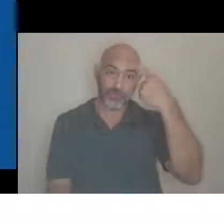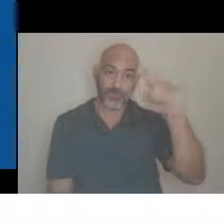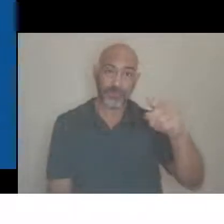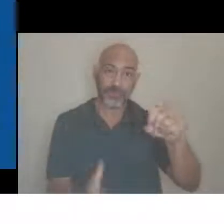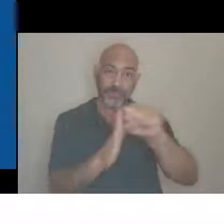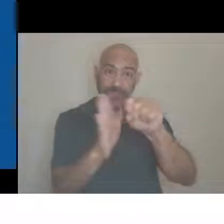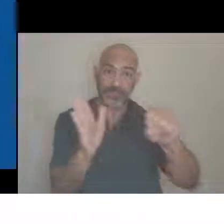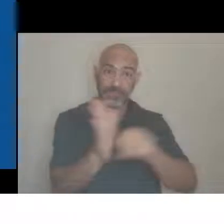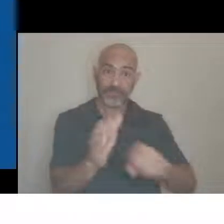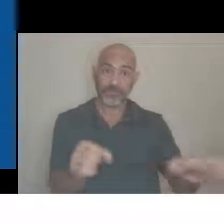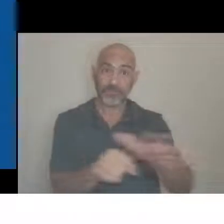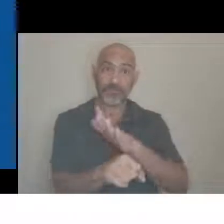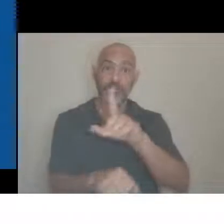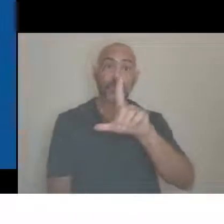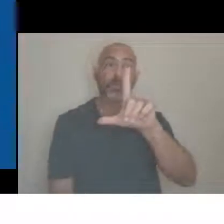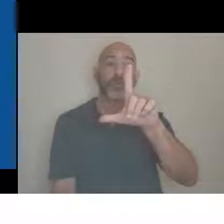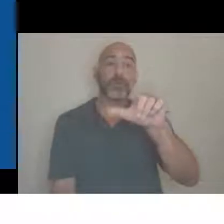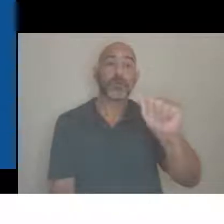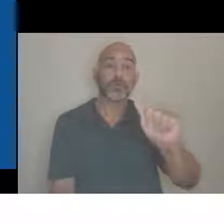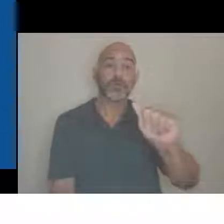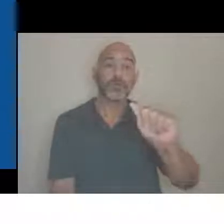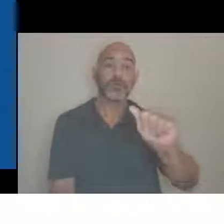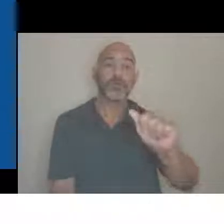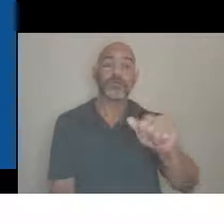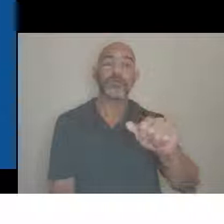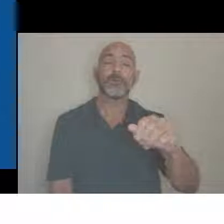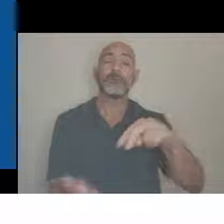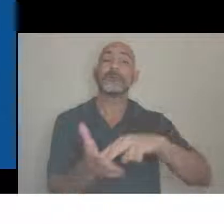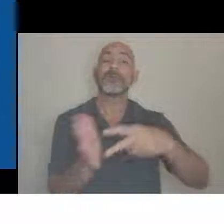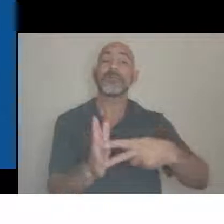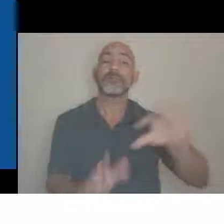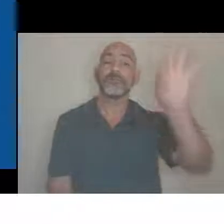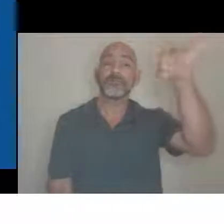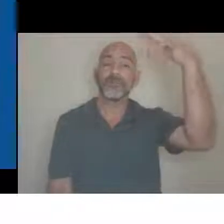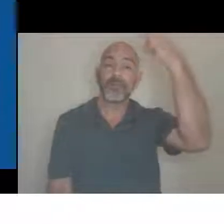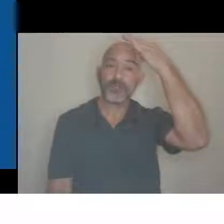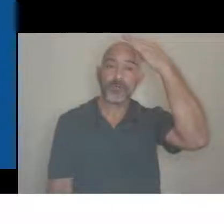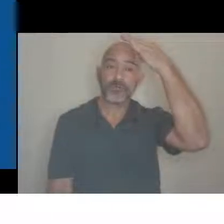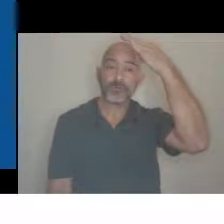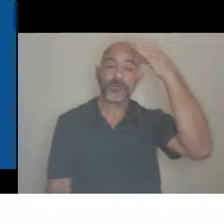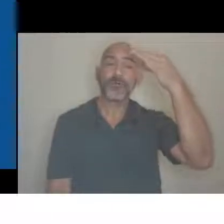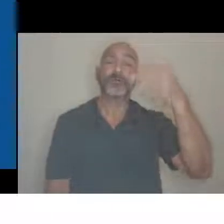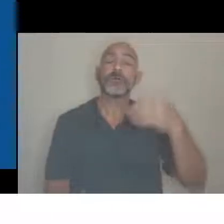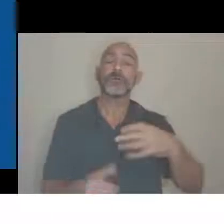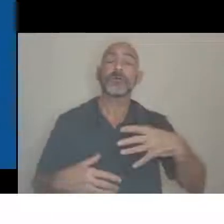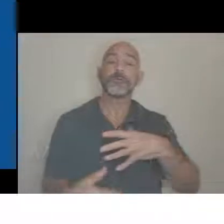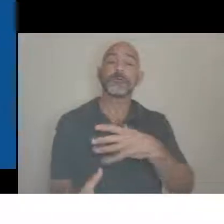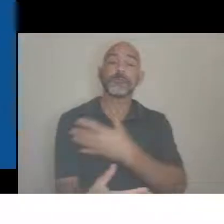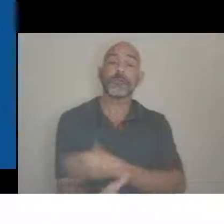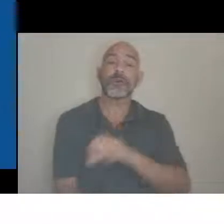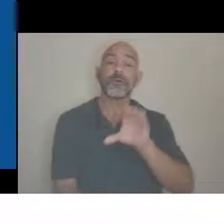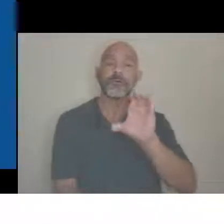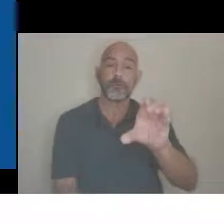to protect, advocate, and empower people with disabilities all across Louisiana.